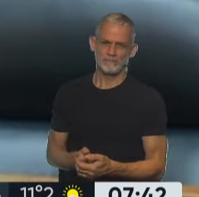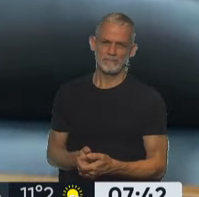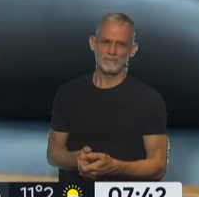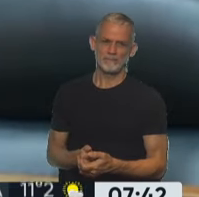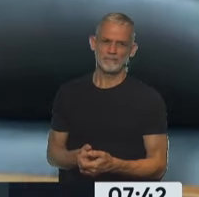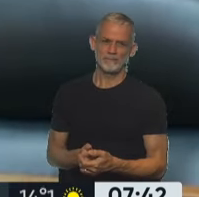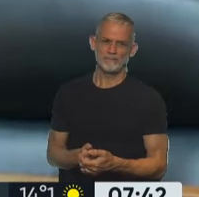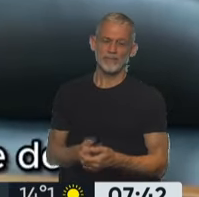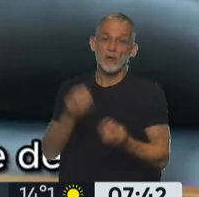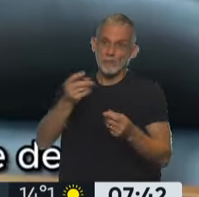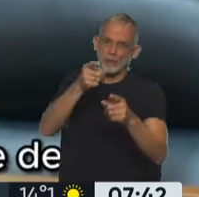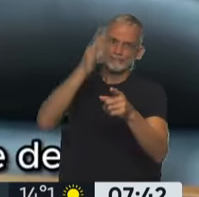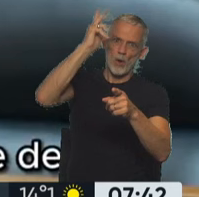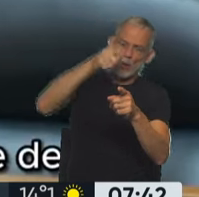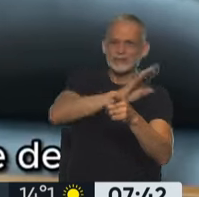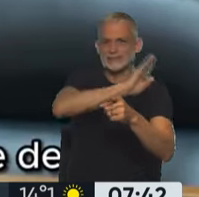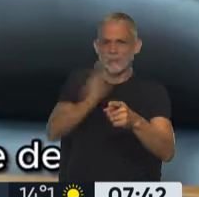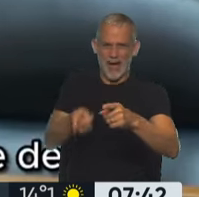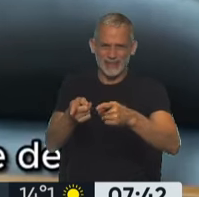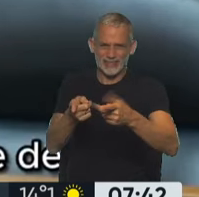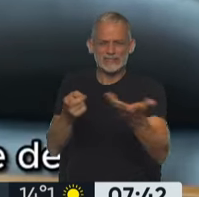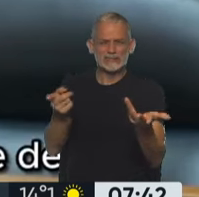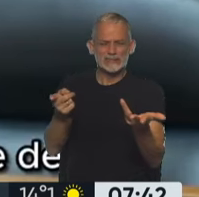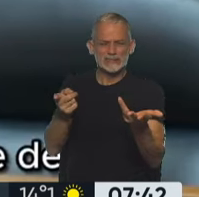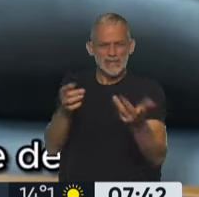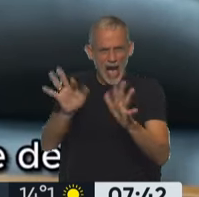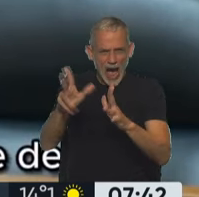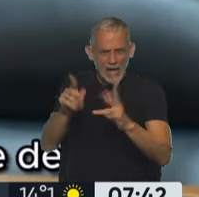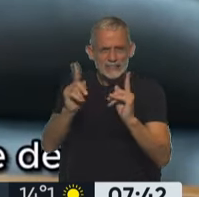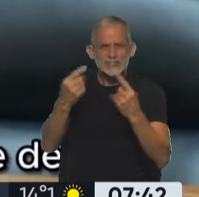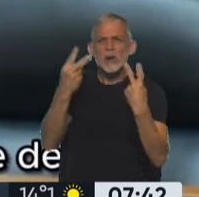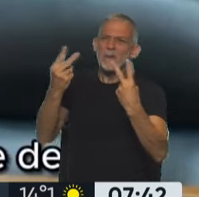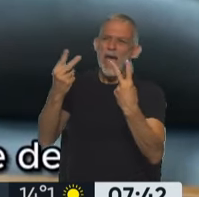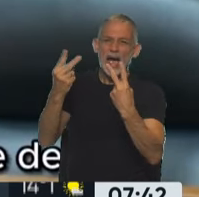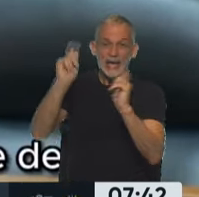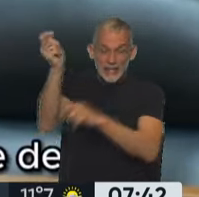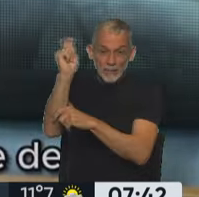because of this ruling. Not a bad return on investment for a fishing trip there.